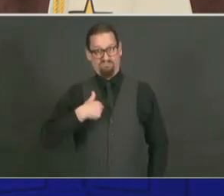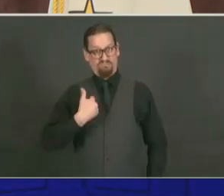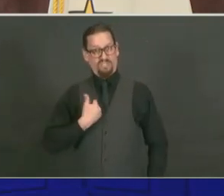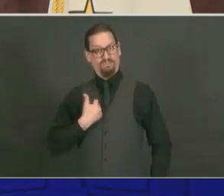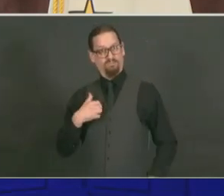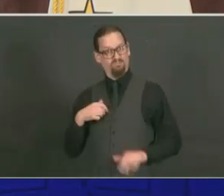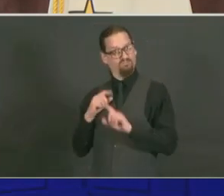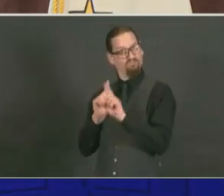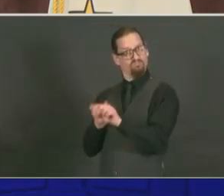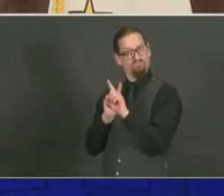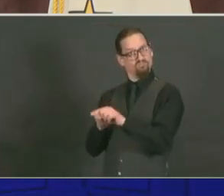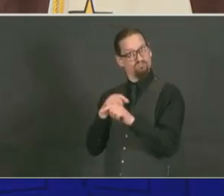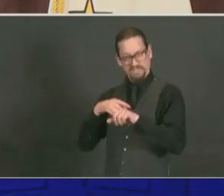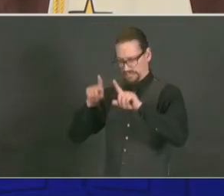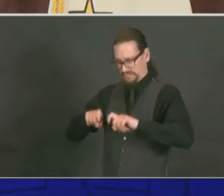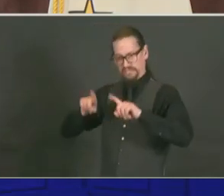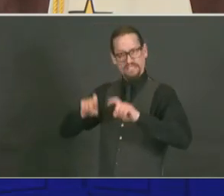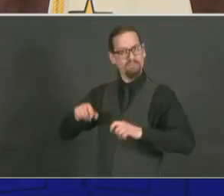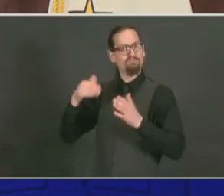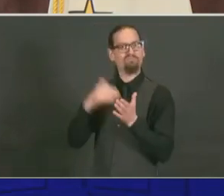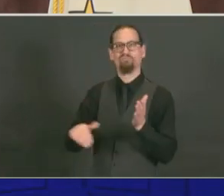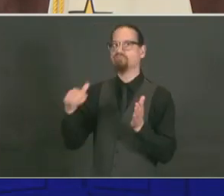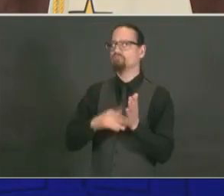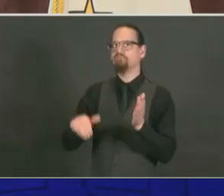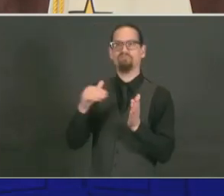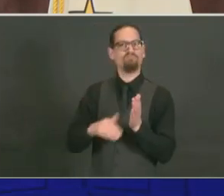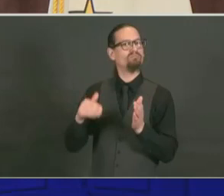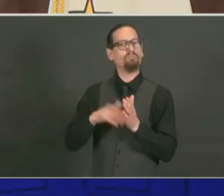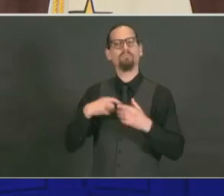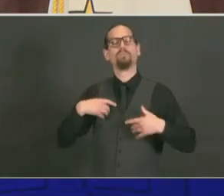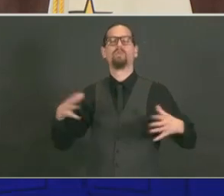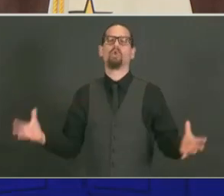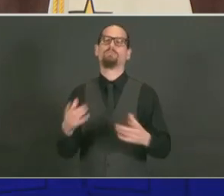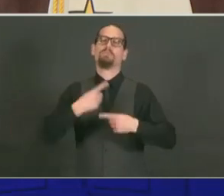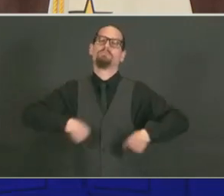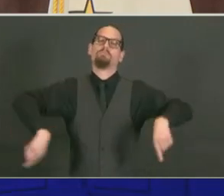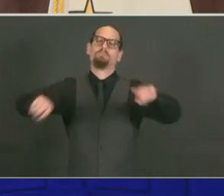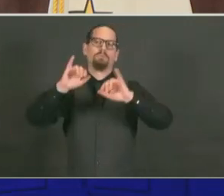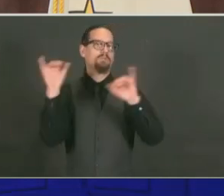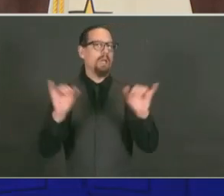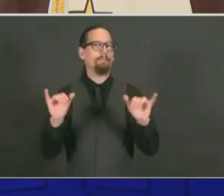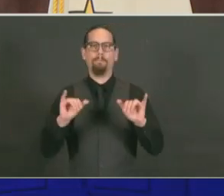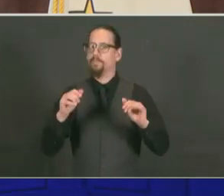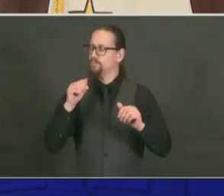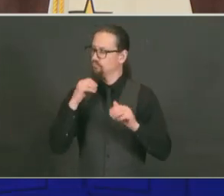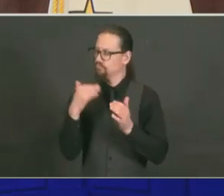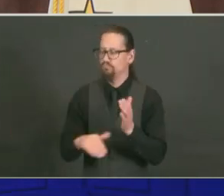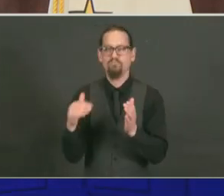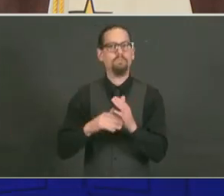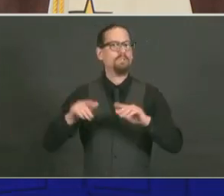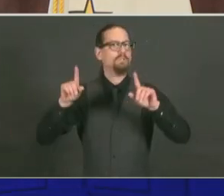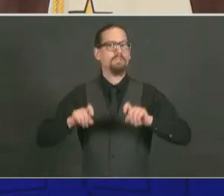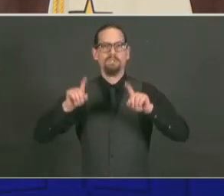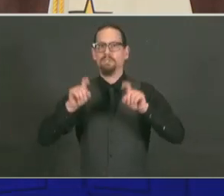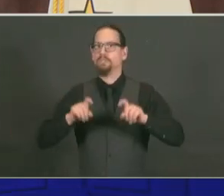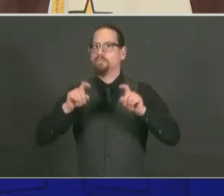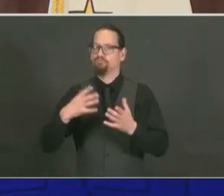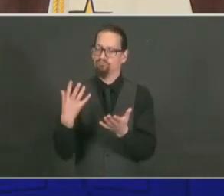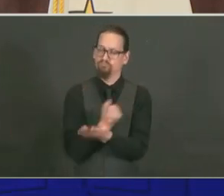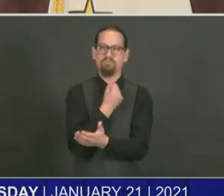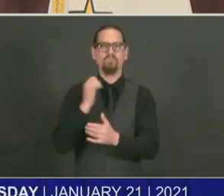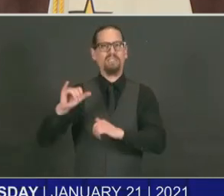to think about regularly getting tested for COVID-19. This is especially